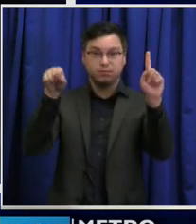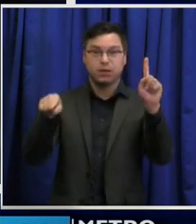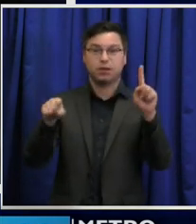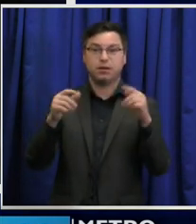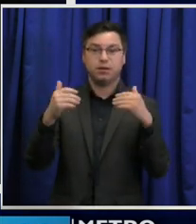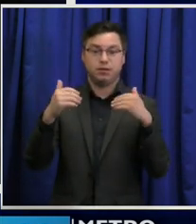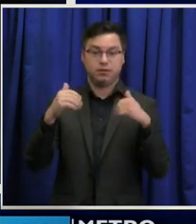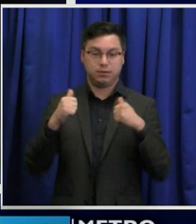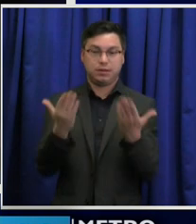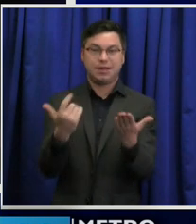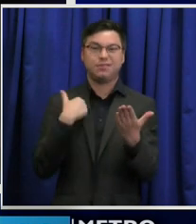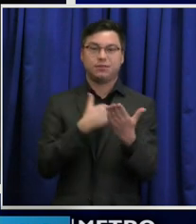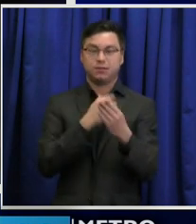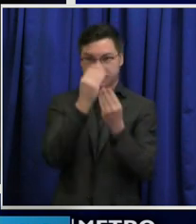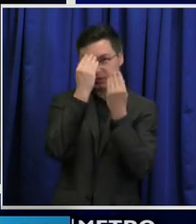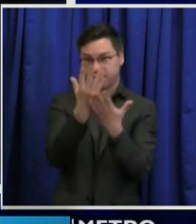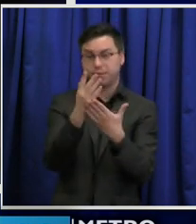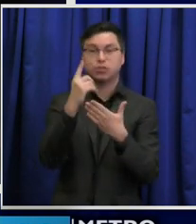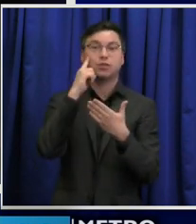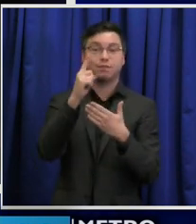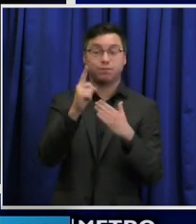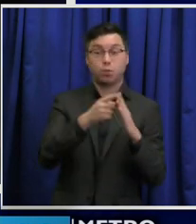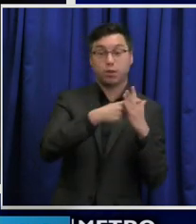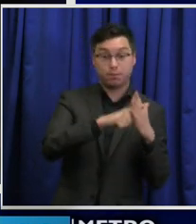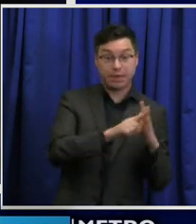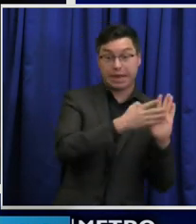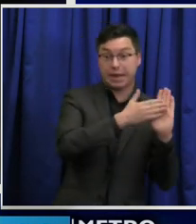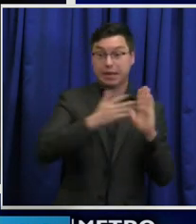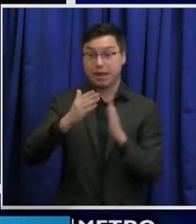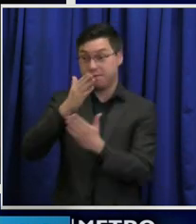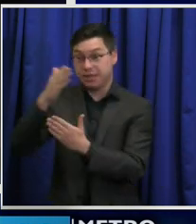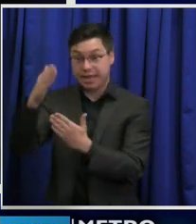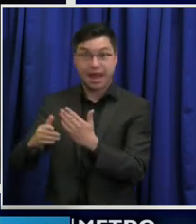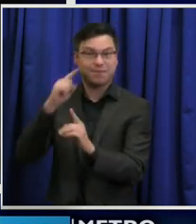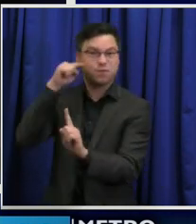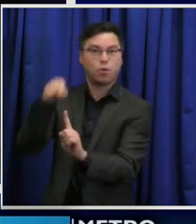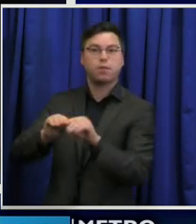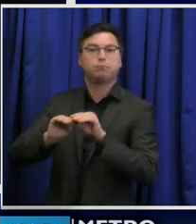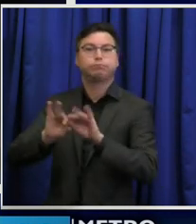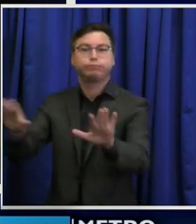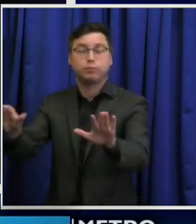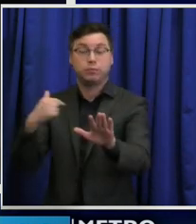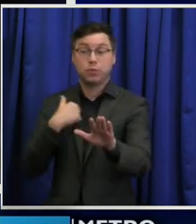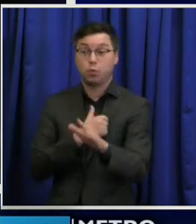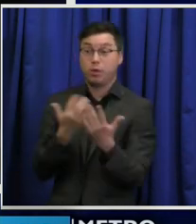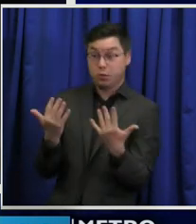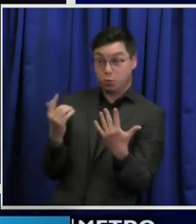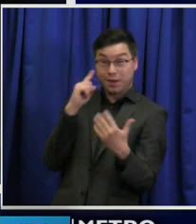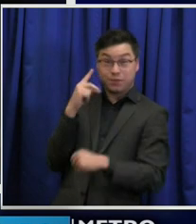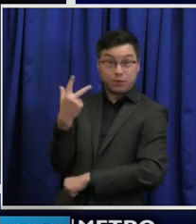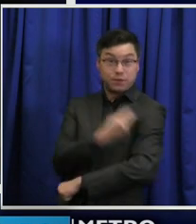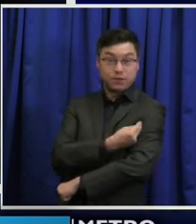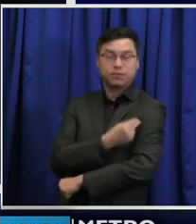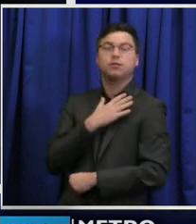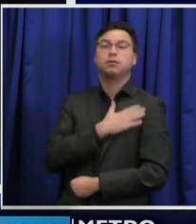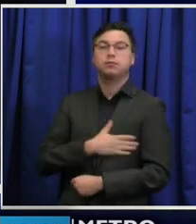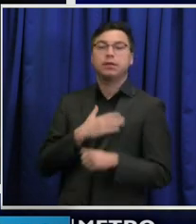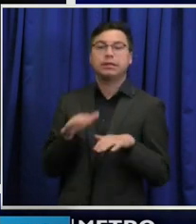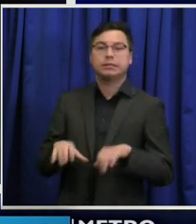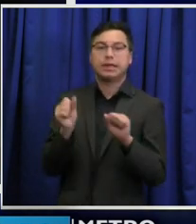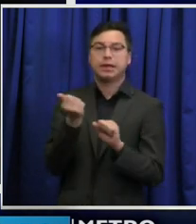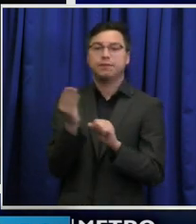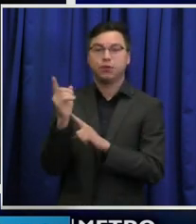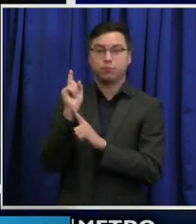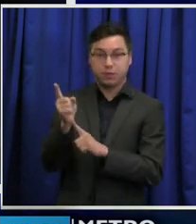the end of the pandemic. But as we wait for a COVID vaccine, please take a few minutes to go get a vaccine we